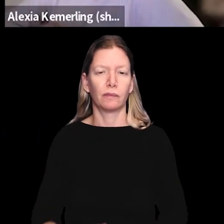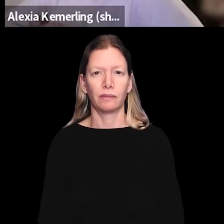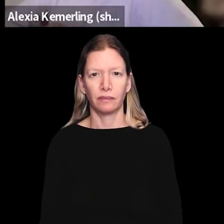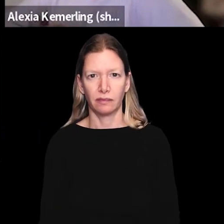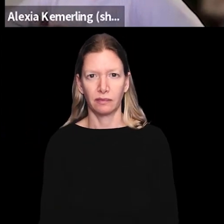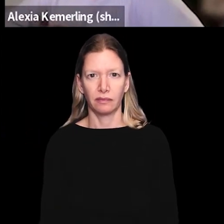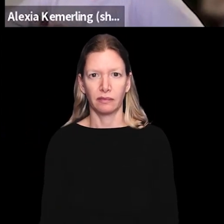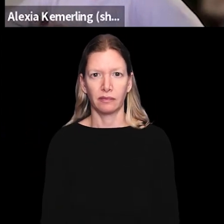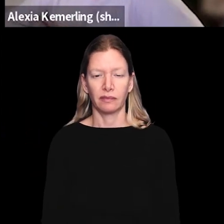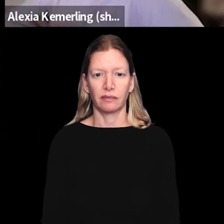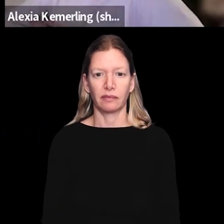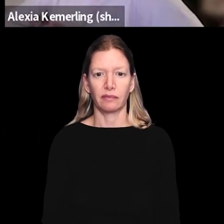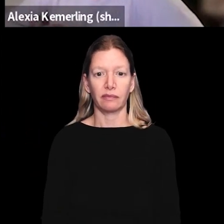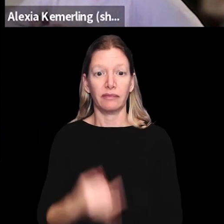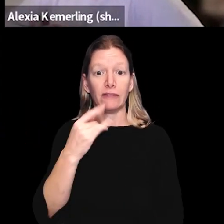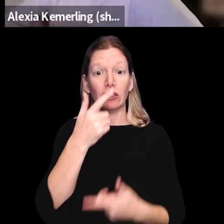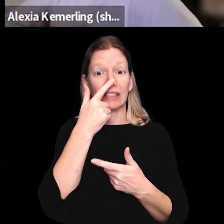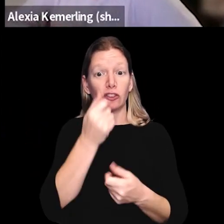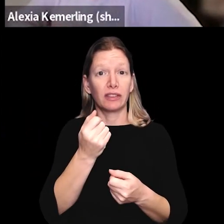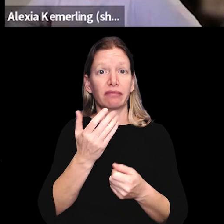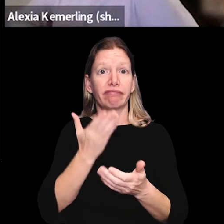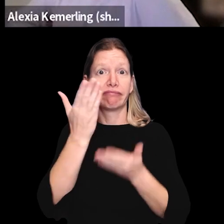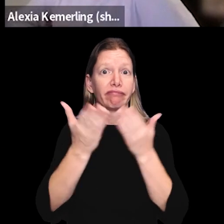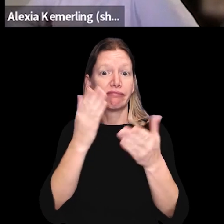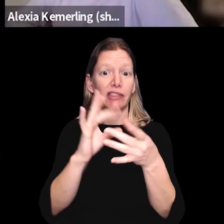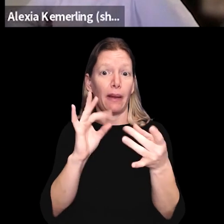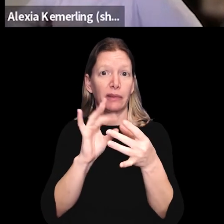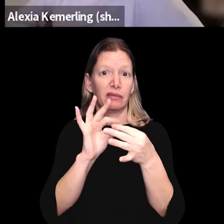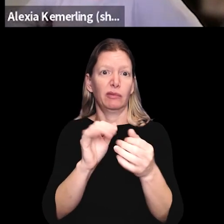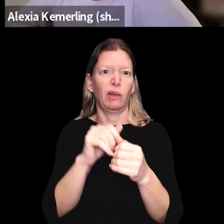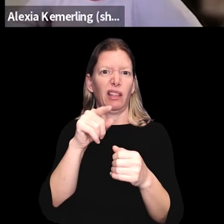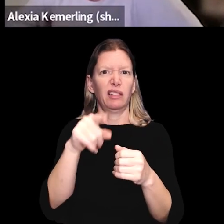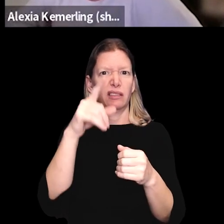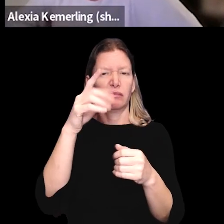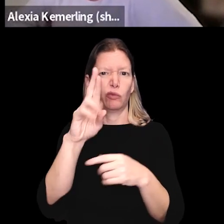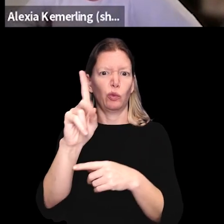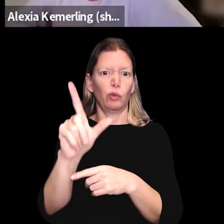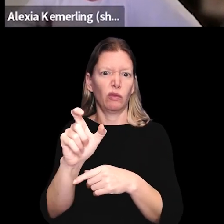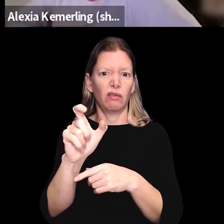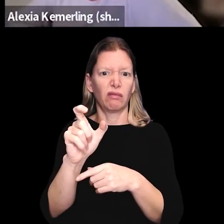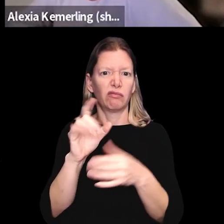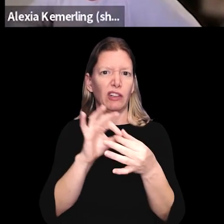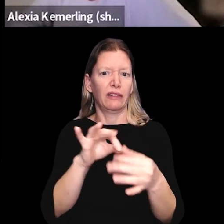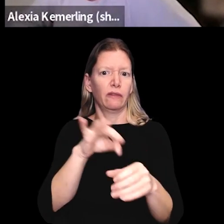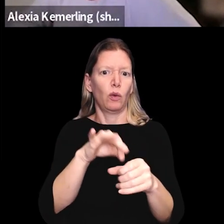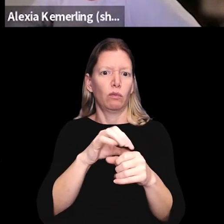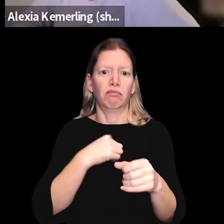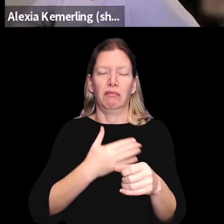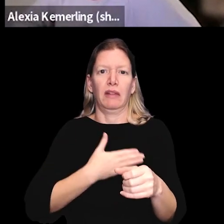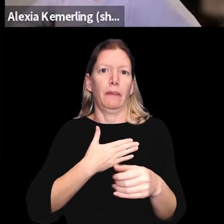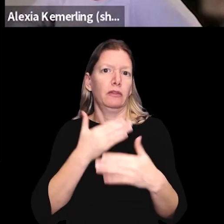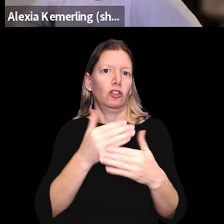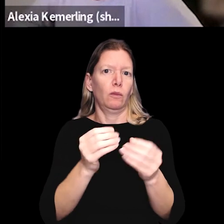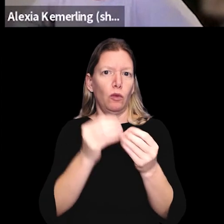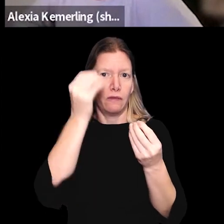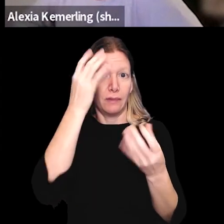voters. So if you are interested in submitting comments on this rule as it relates to voting,